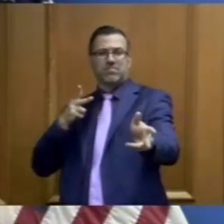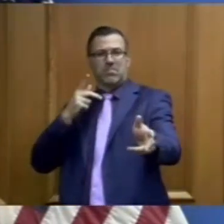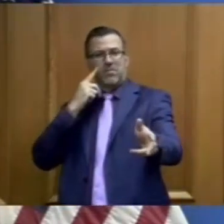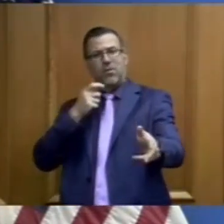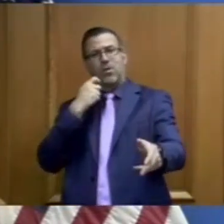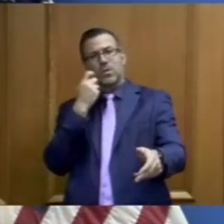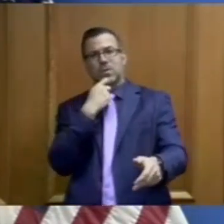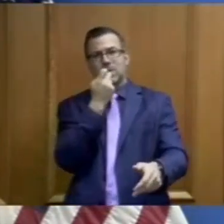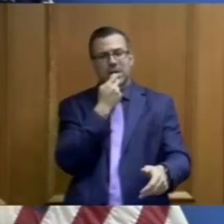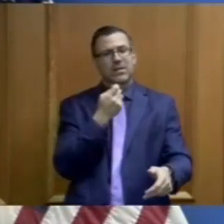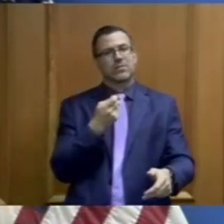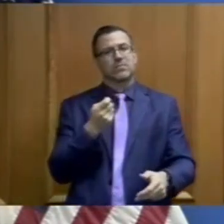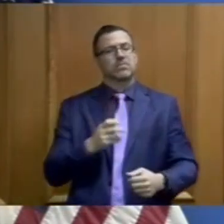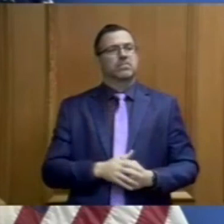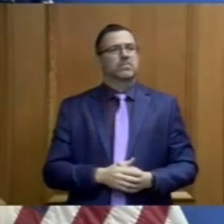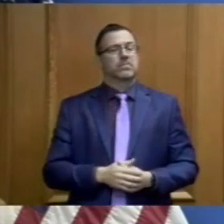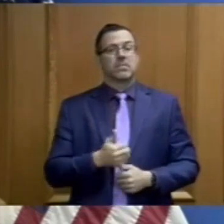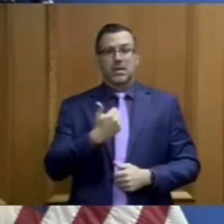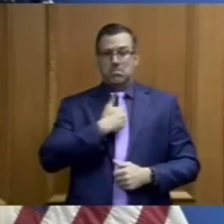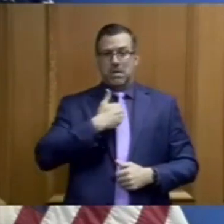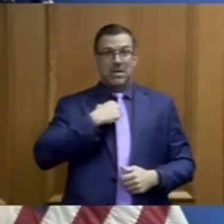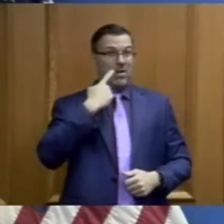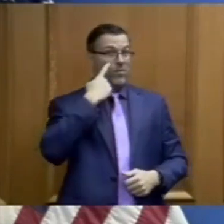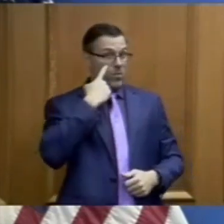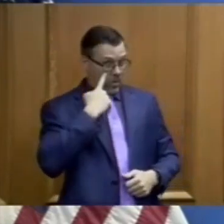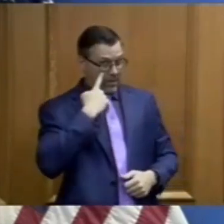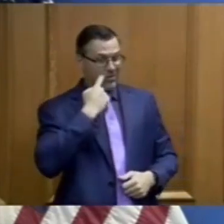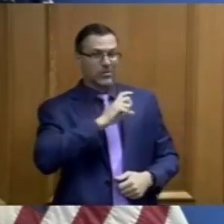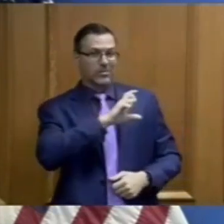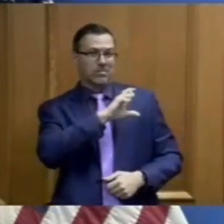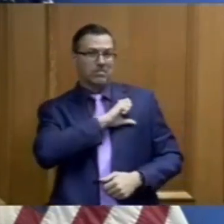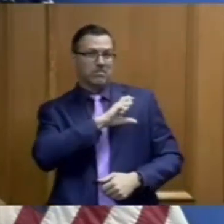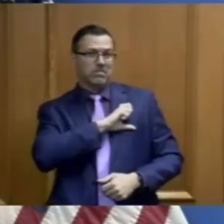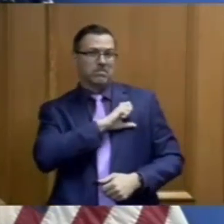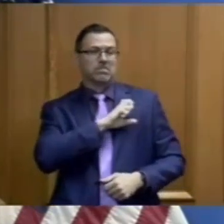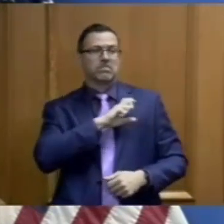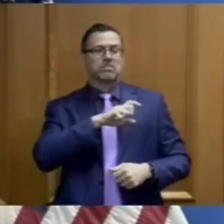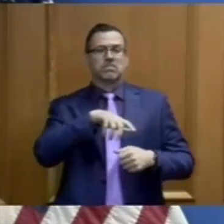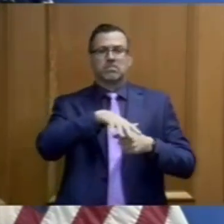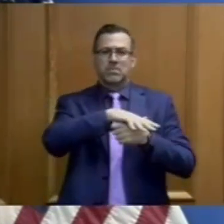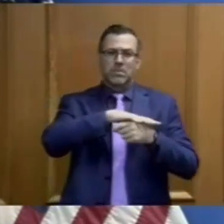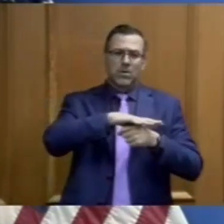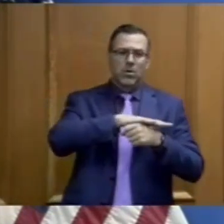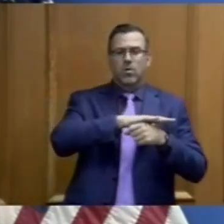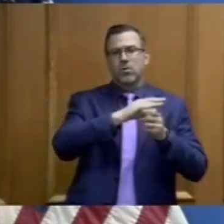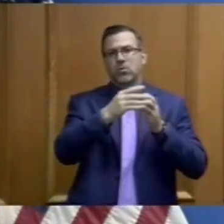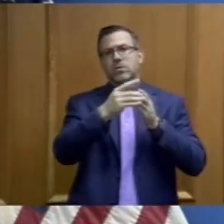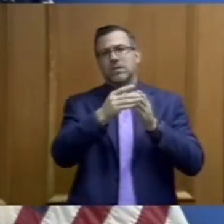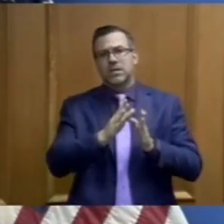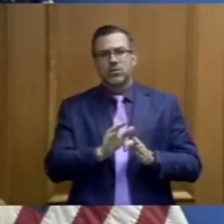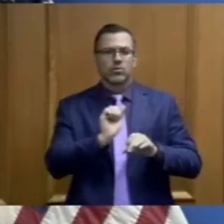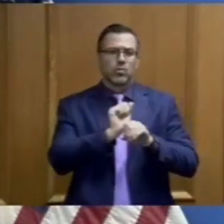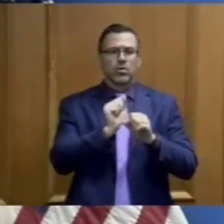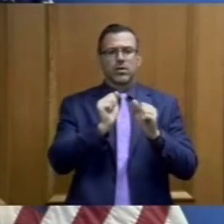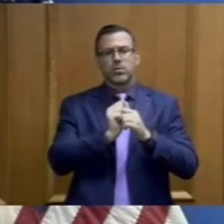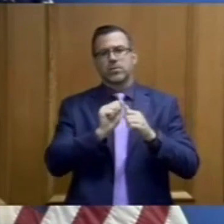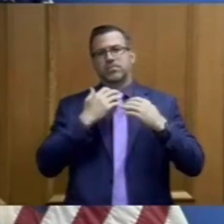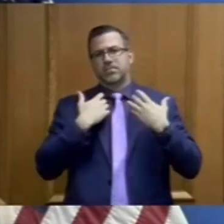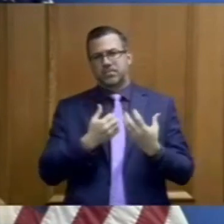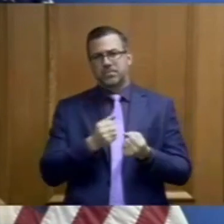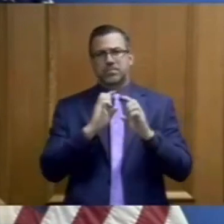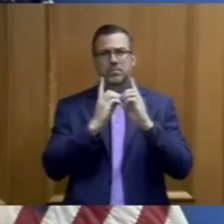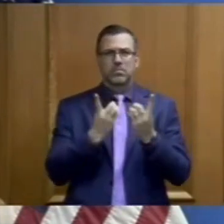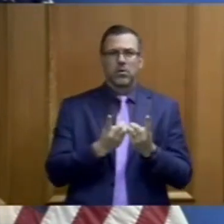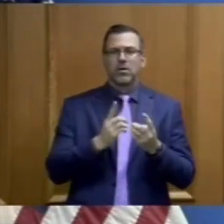and I watched law enforcement locally, local officials working with our health department and our National Guard